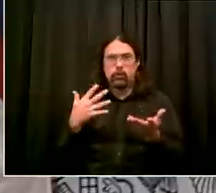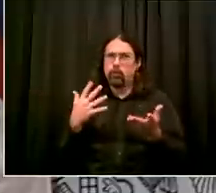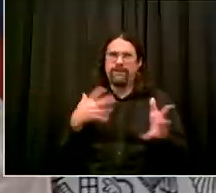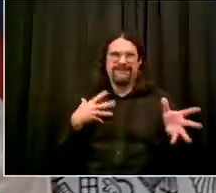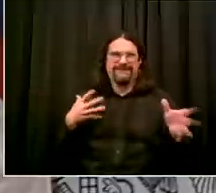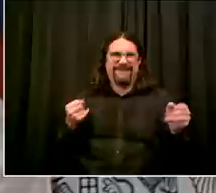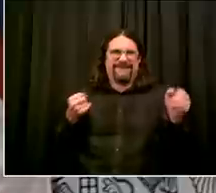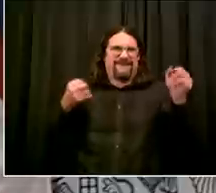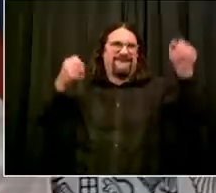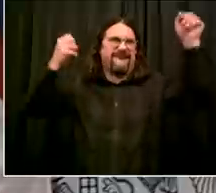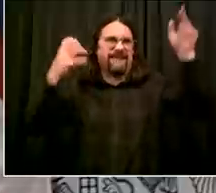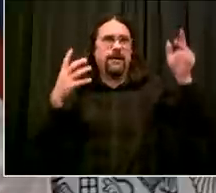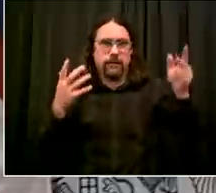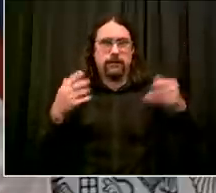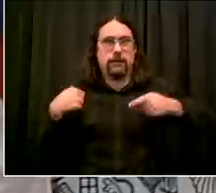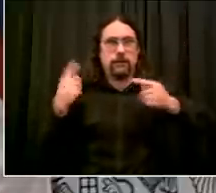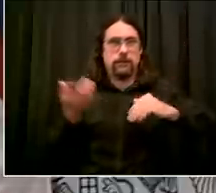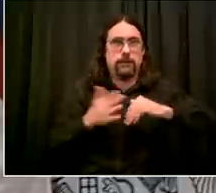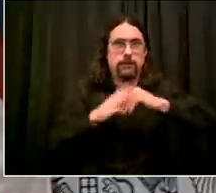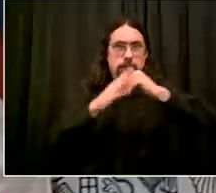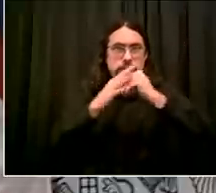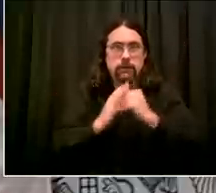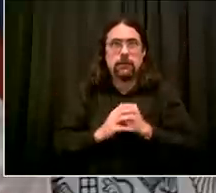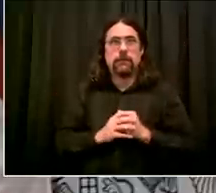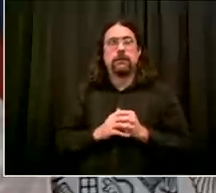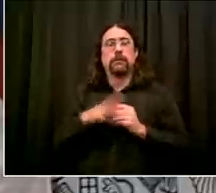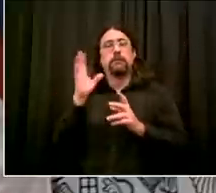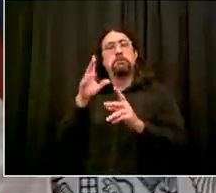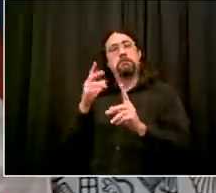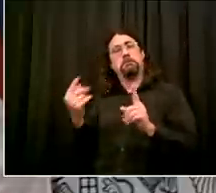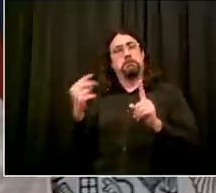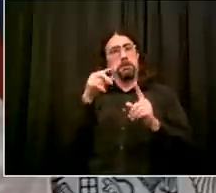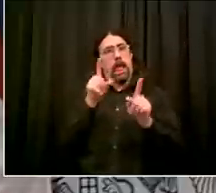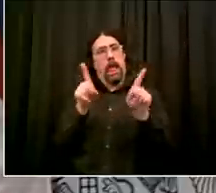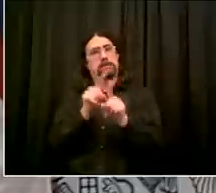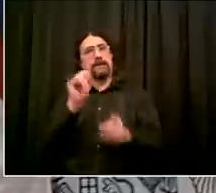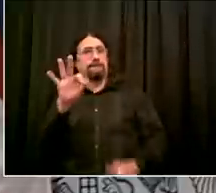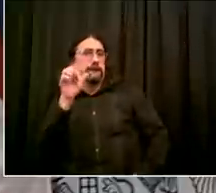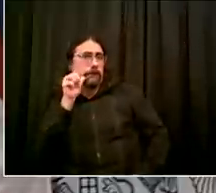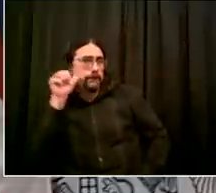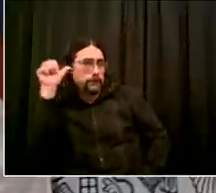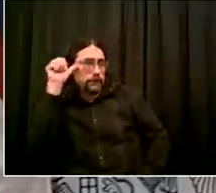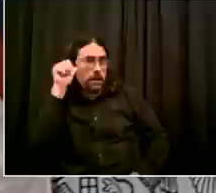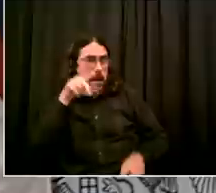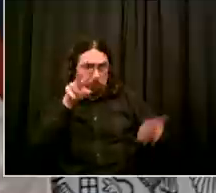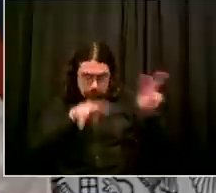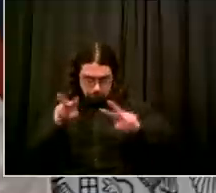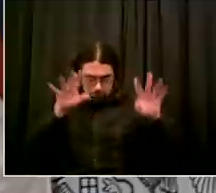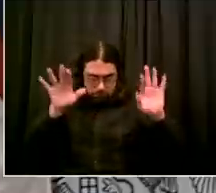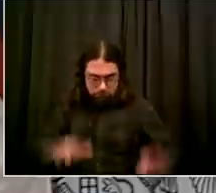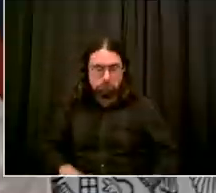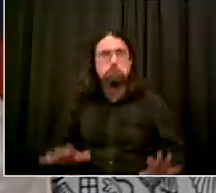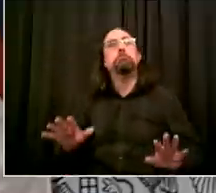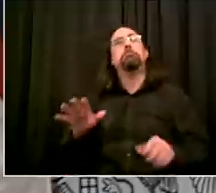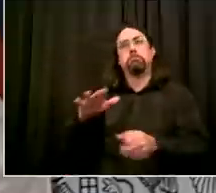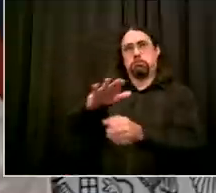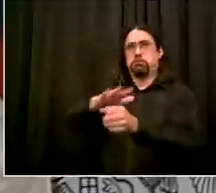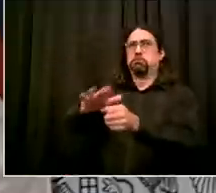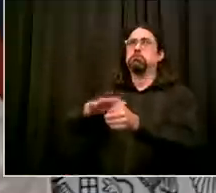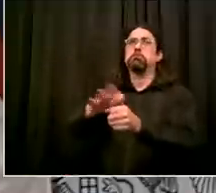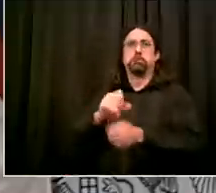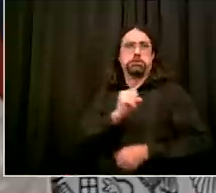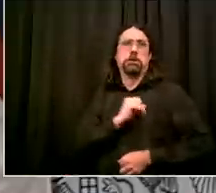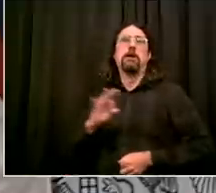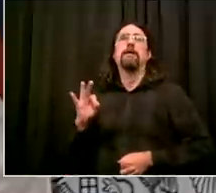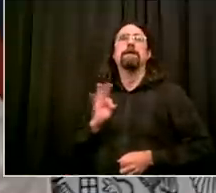again 734 school sites 1050 community-based sites we had the staffing we needed